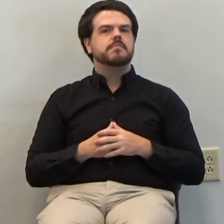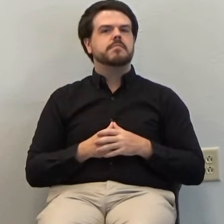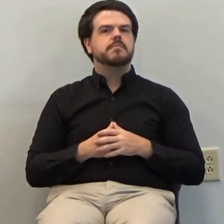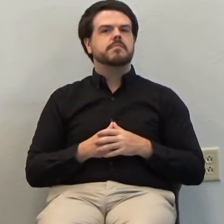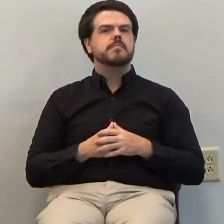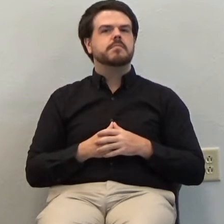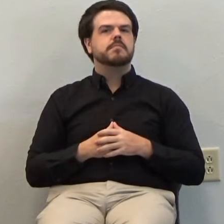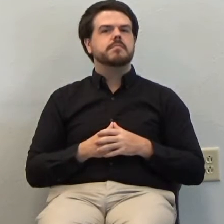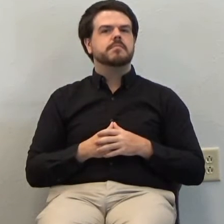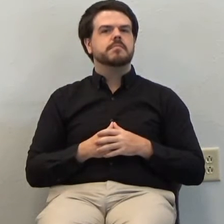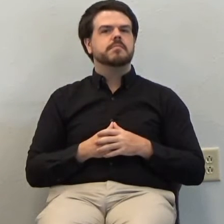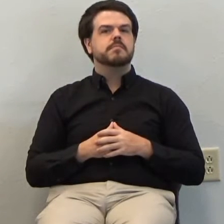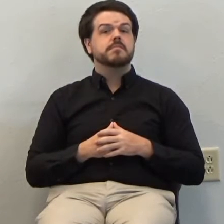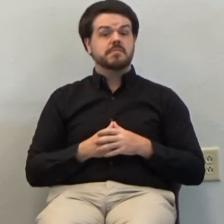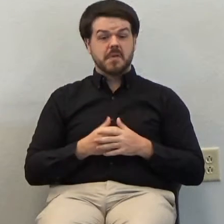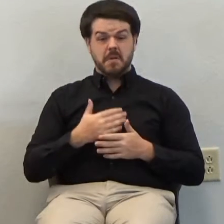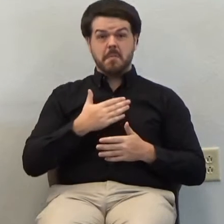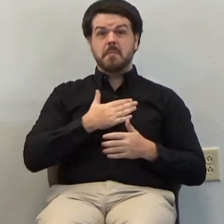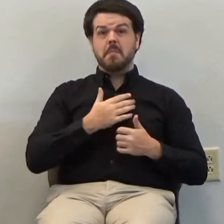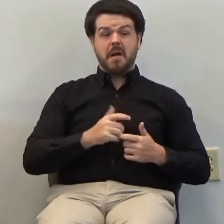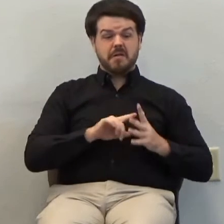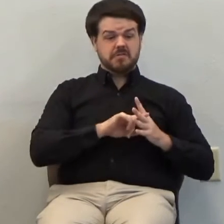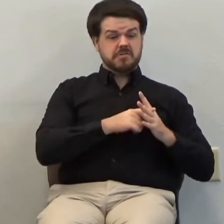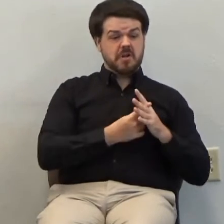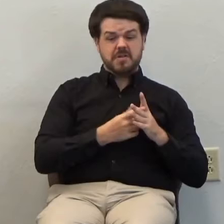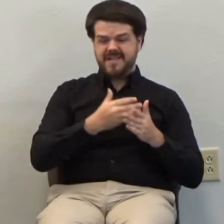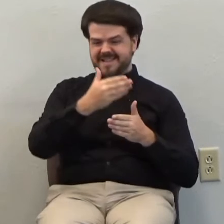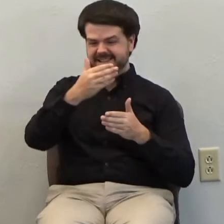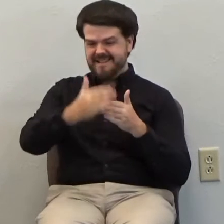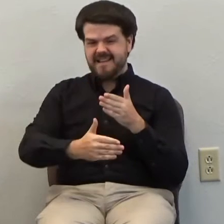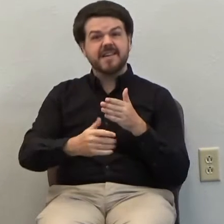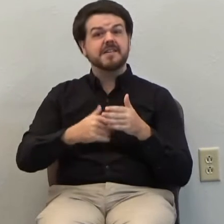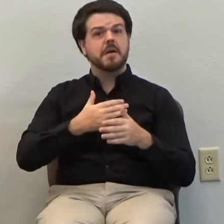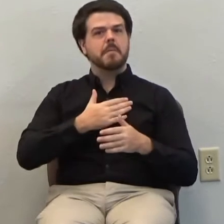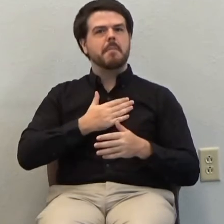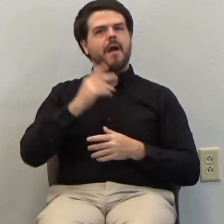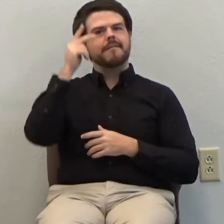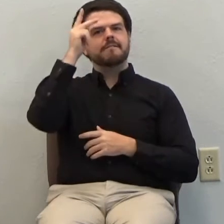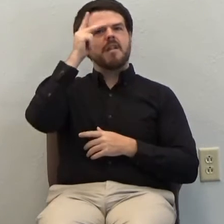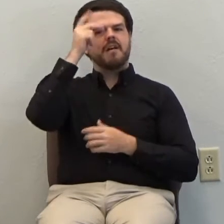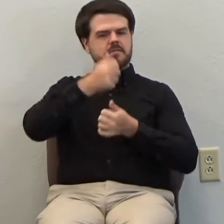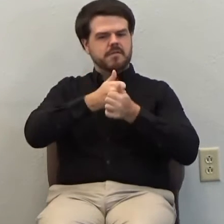I have even ended it according to my terms, according to my philosophy.